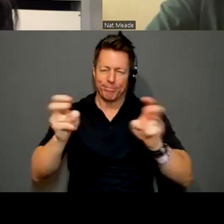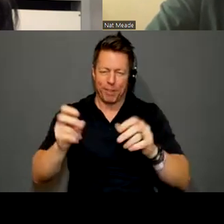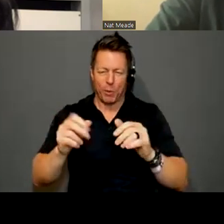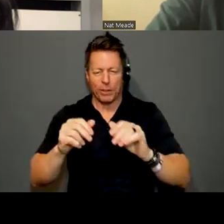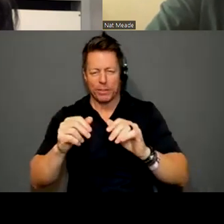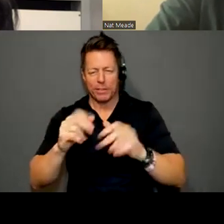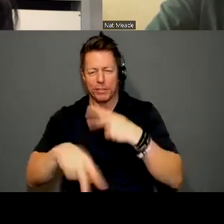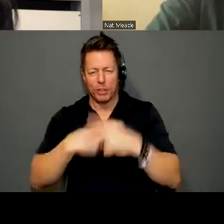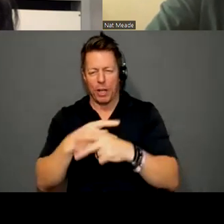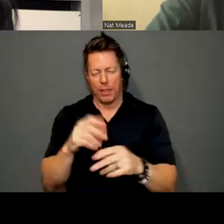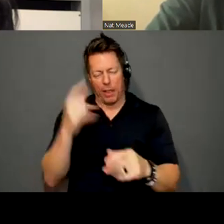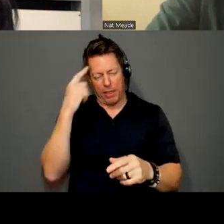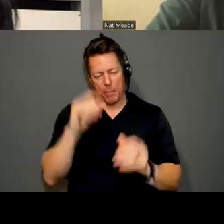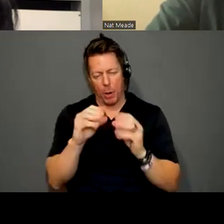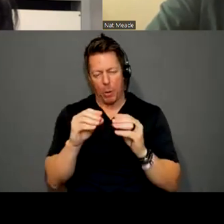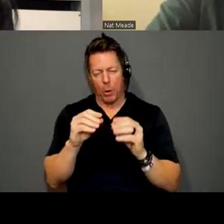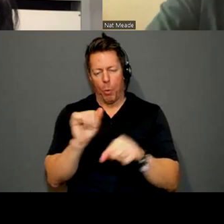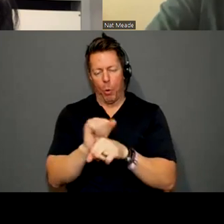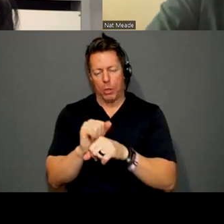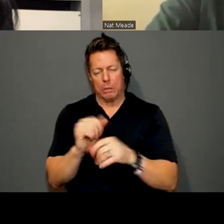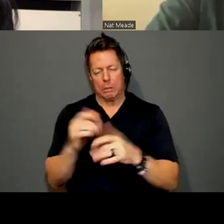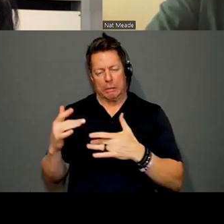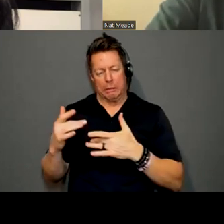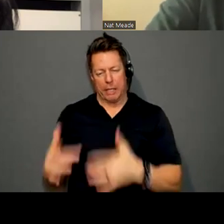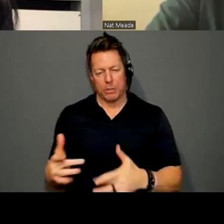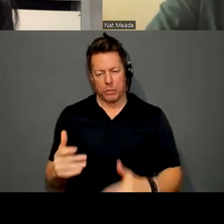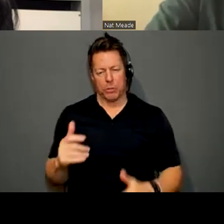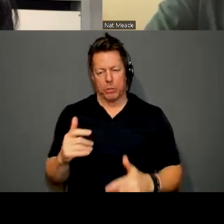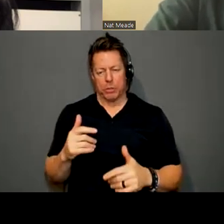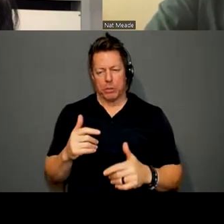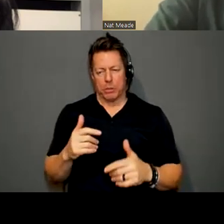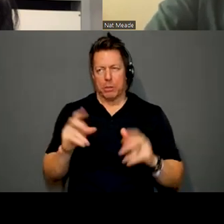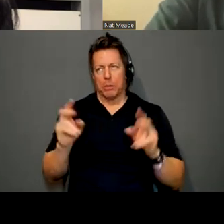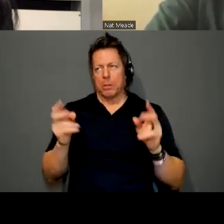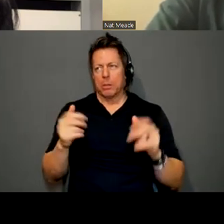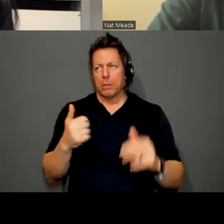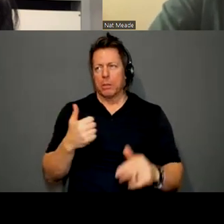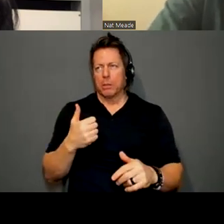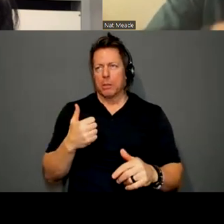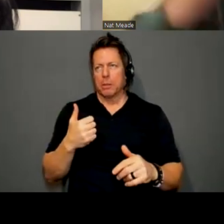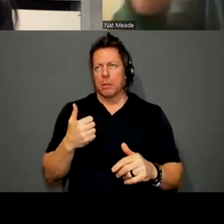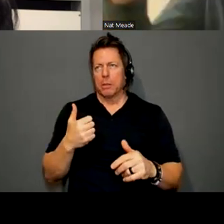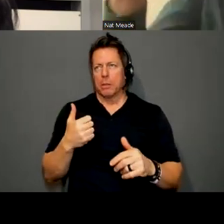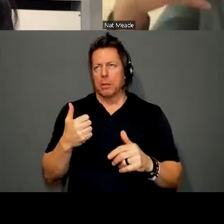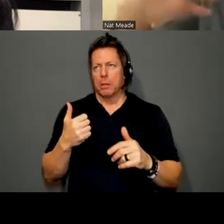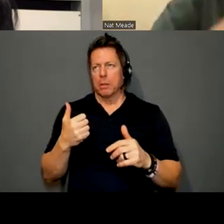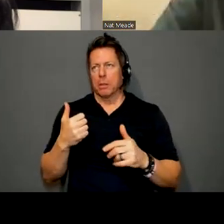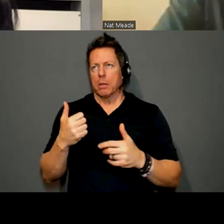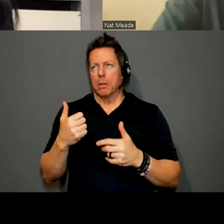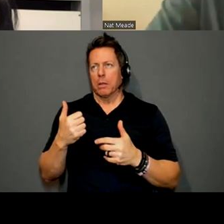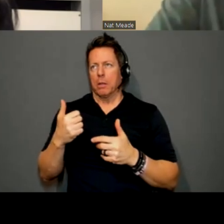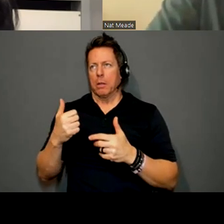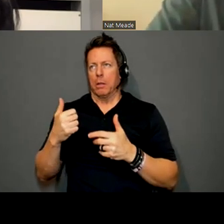think my work is more and more just about my own, less kind of outward and more inward.